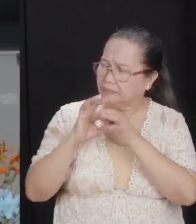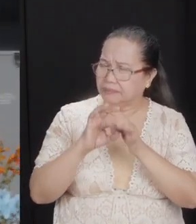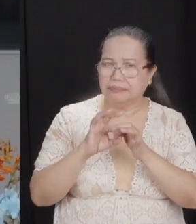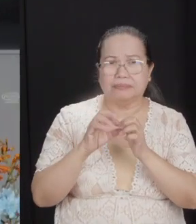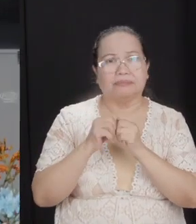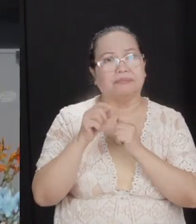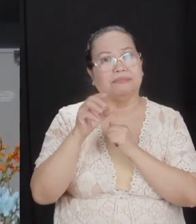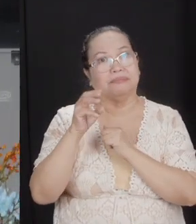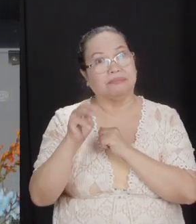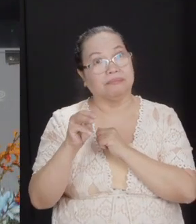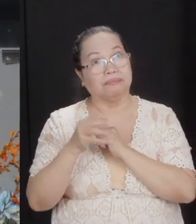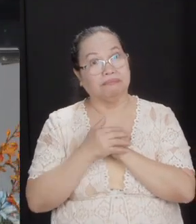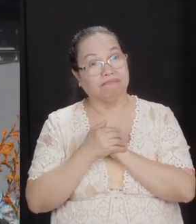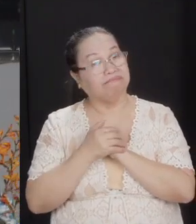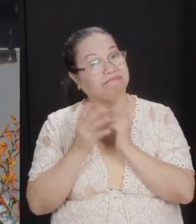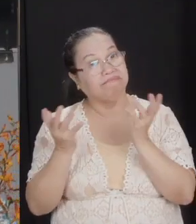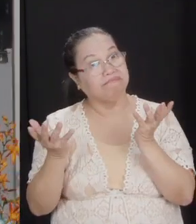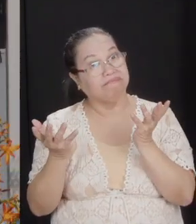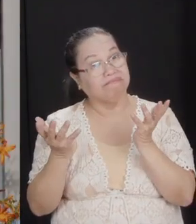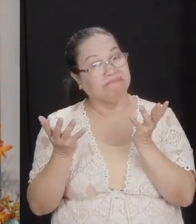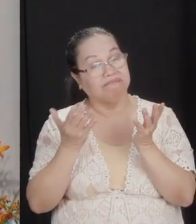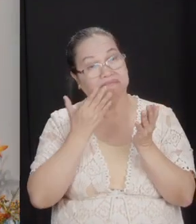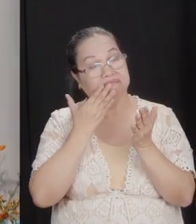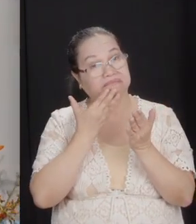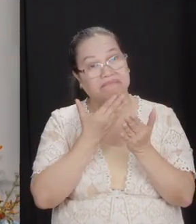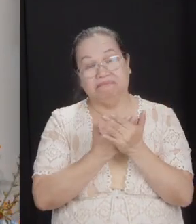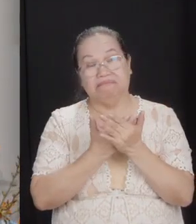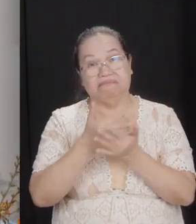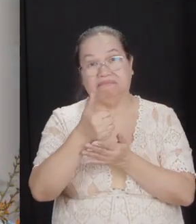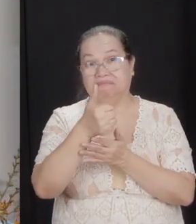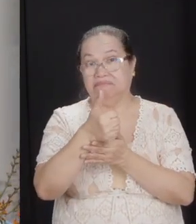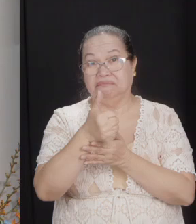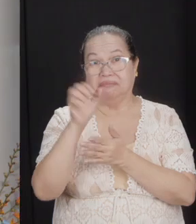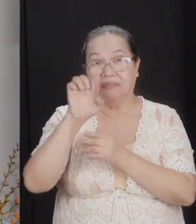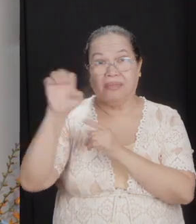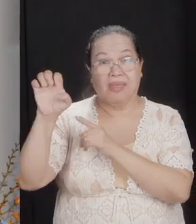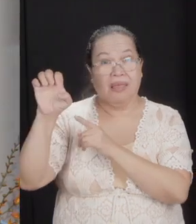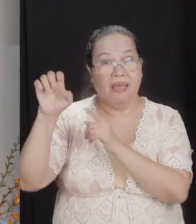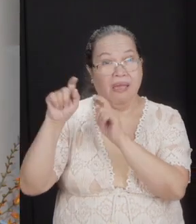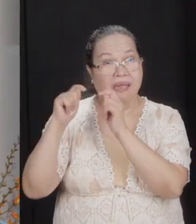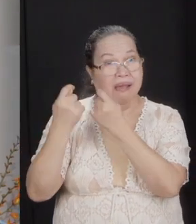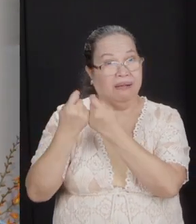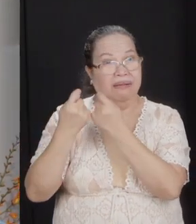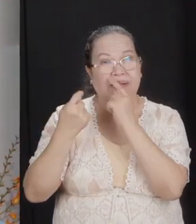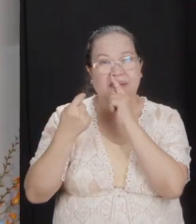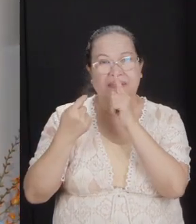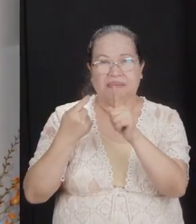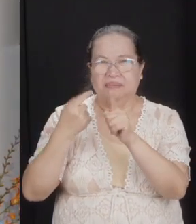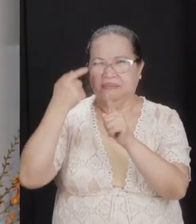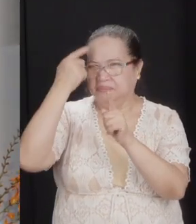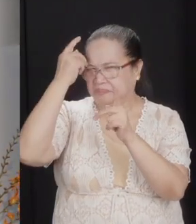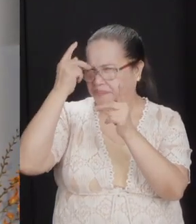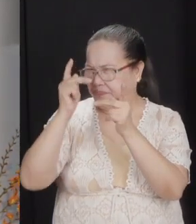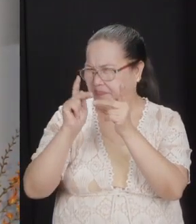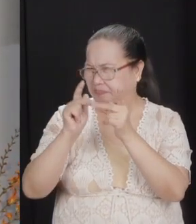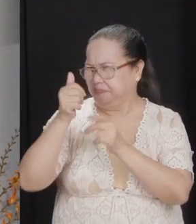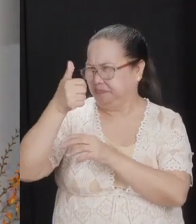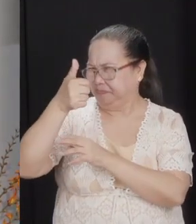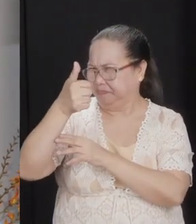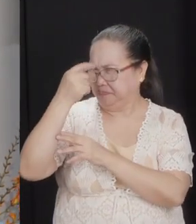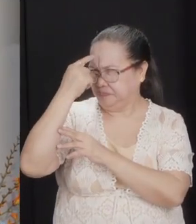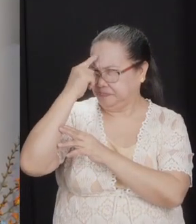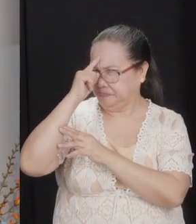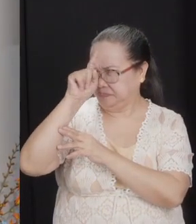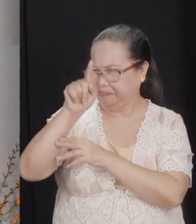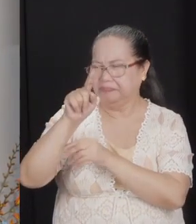them. They meant well, okay? Let's be fair to the Eastern tribe. They meant well, but that's why your outline